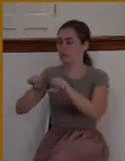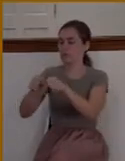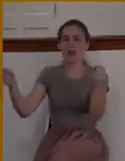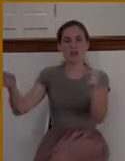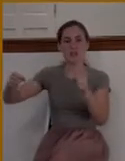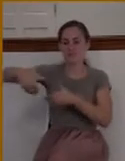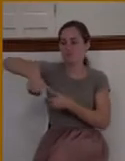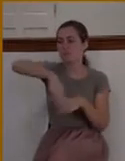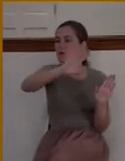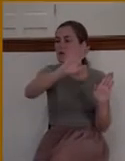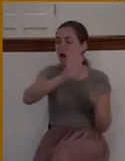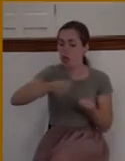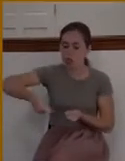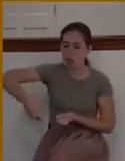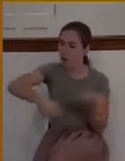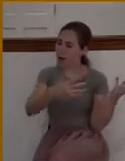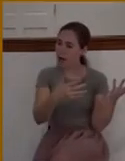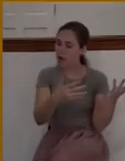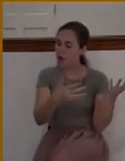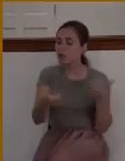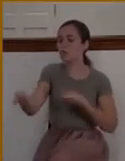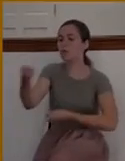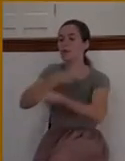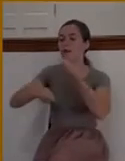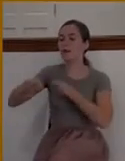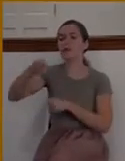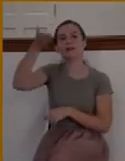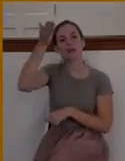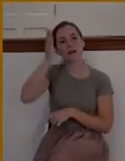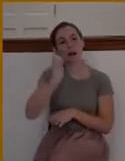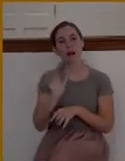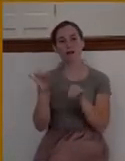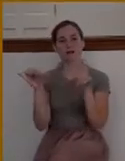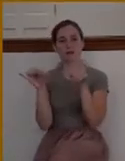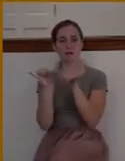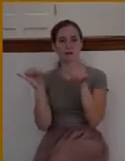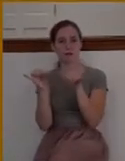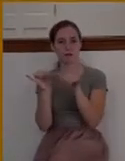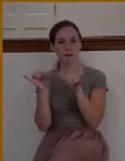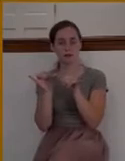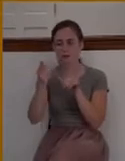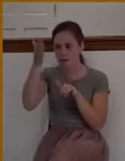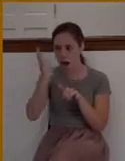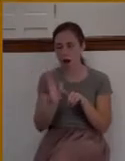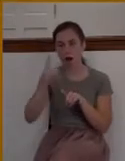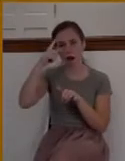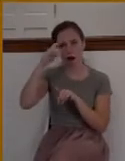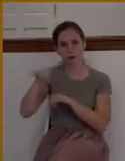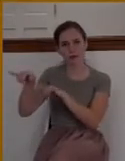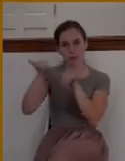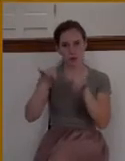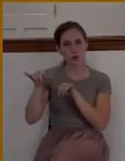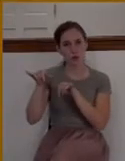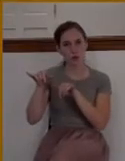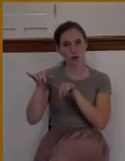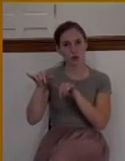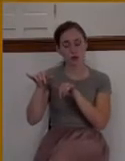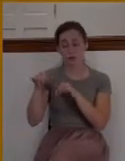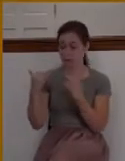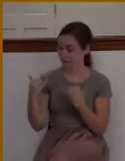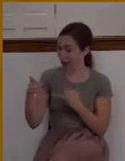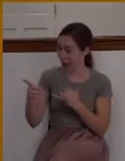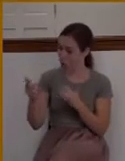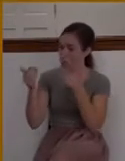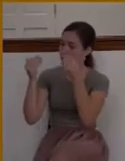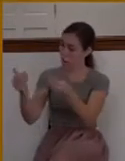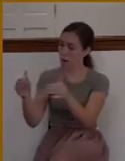next to God's ruler, God's standard for this man to measure himself. But just to